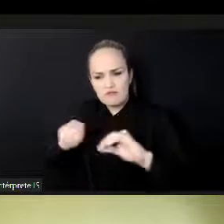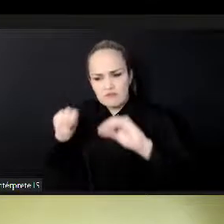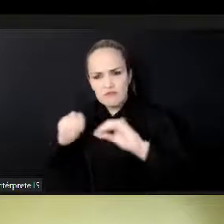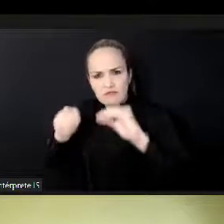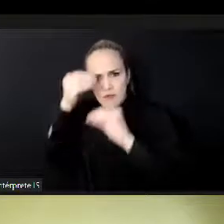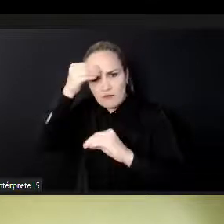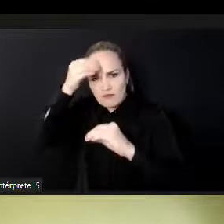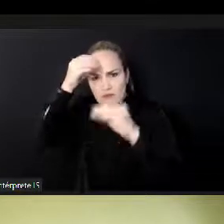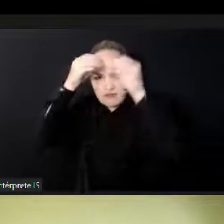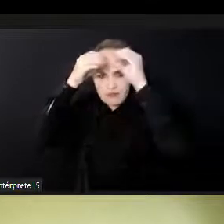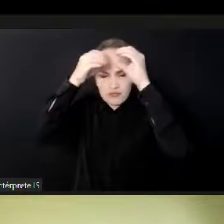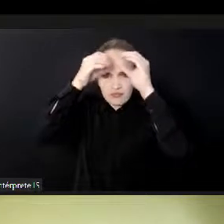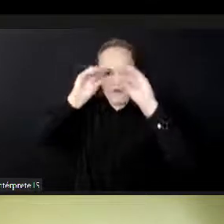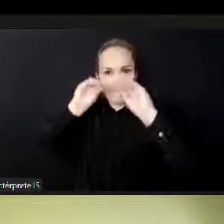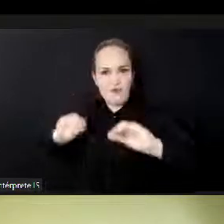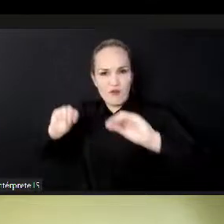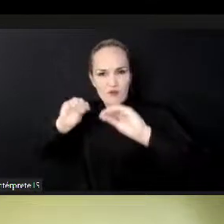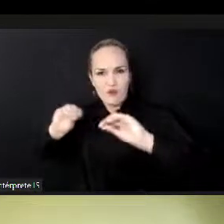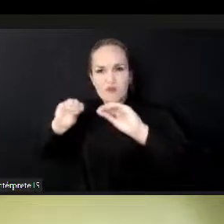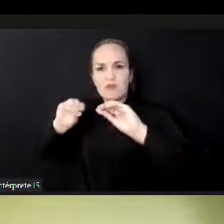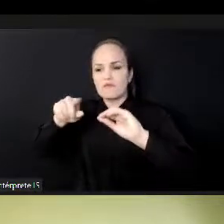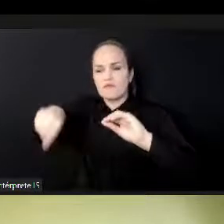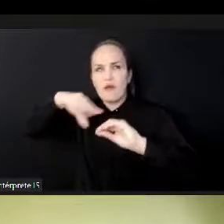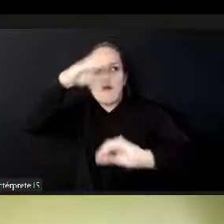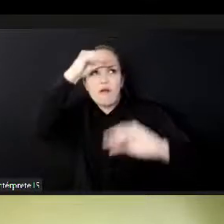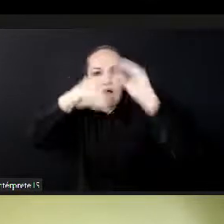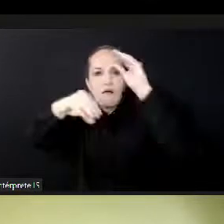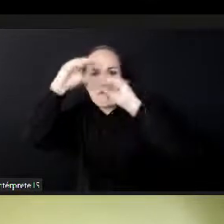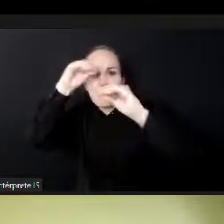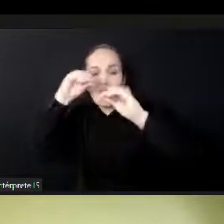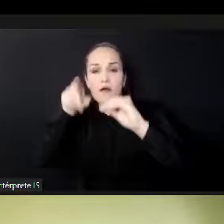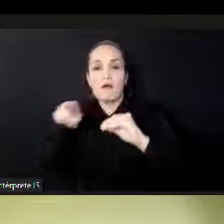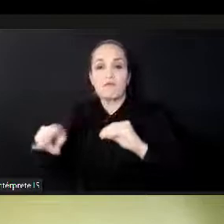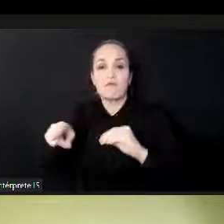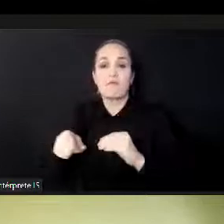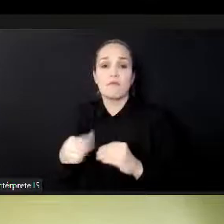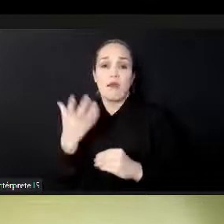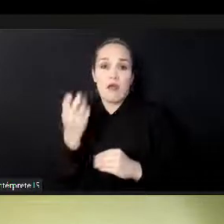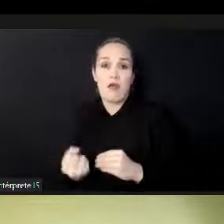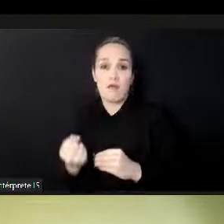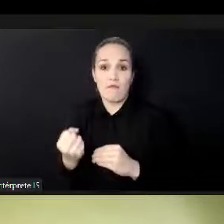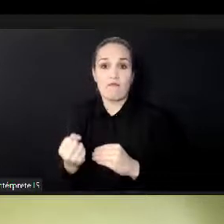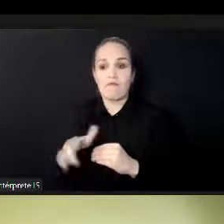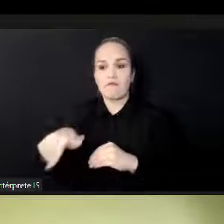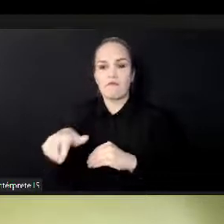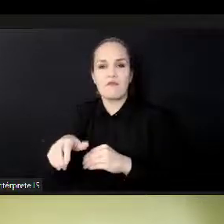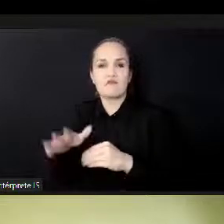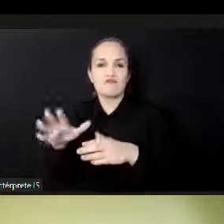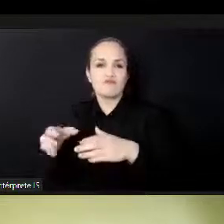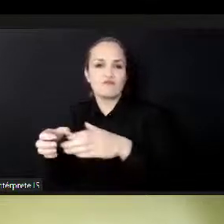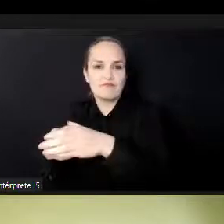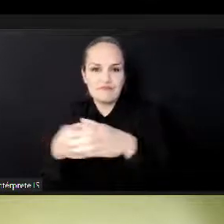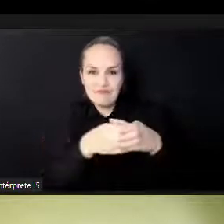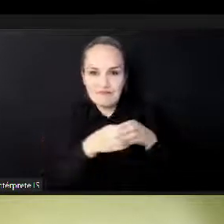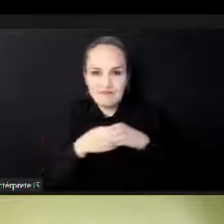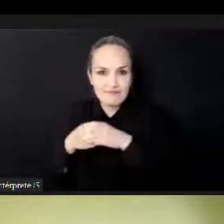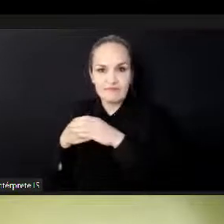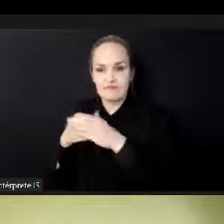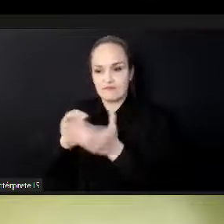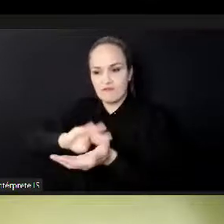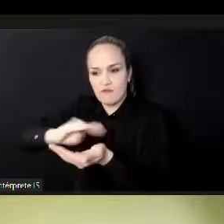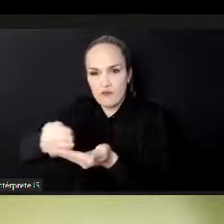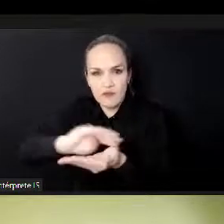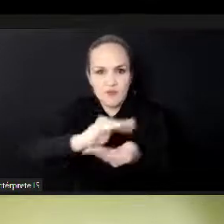research. We've also had fantastic support. Shane, your team, thank you so much. Sound Diplomacy and Centre for Music